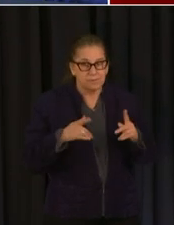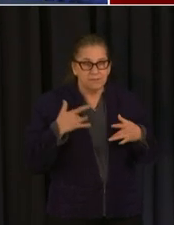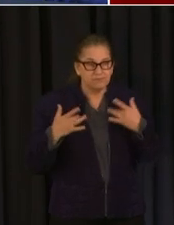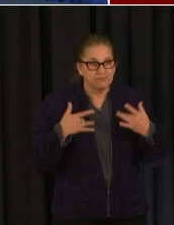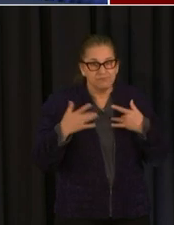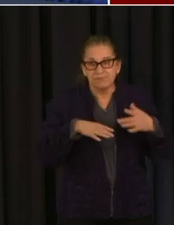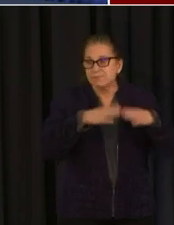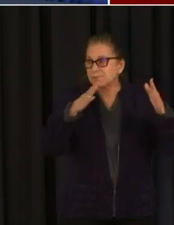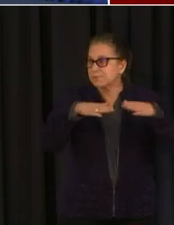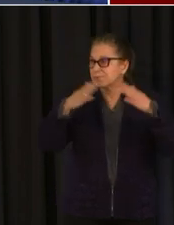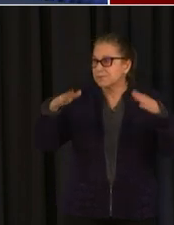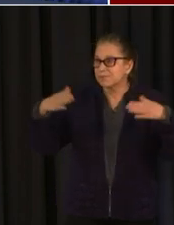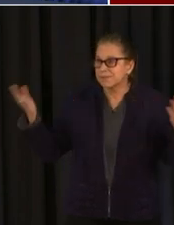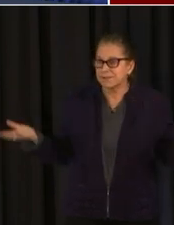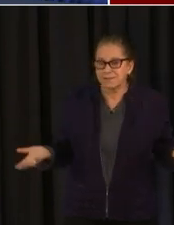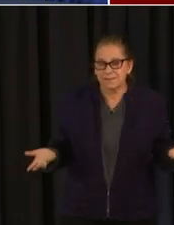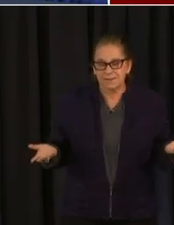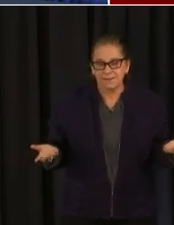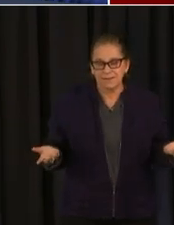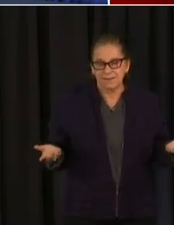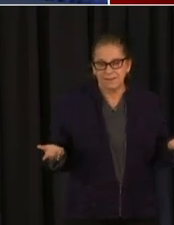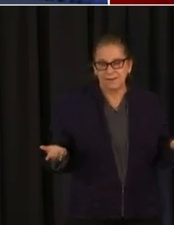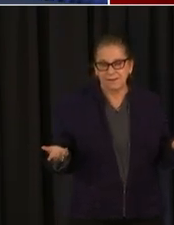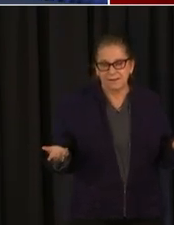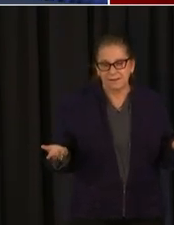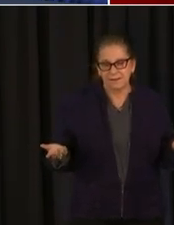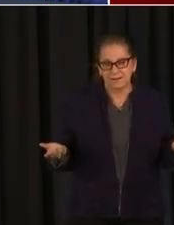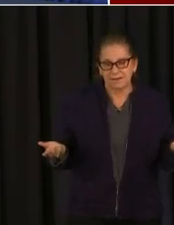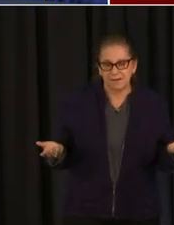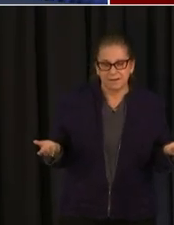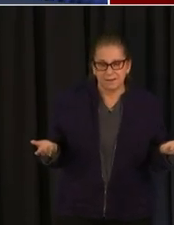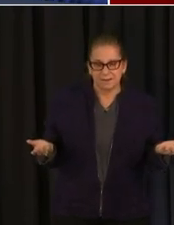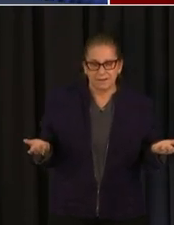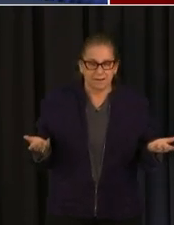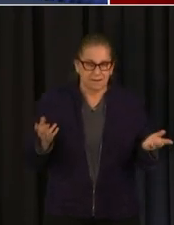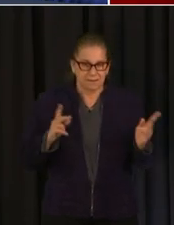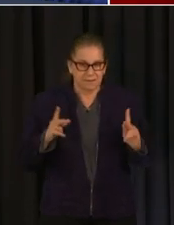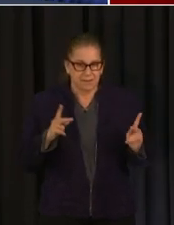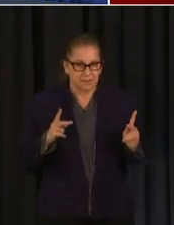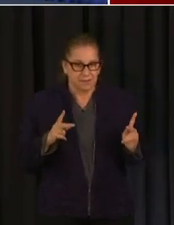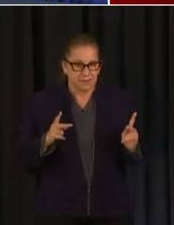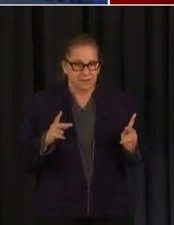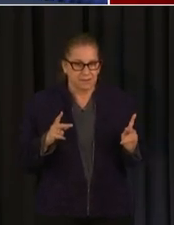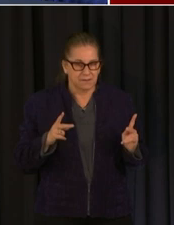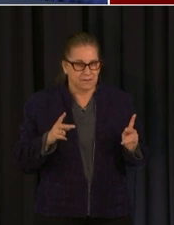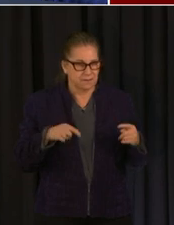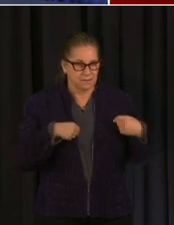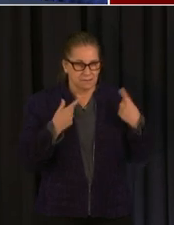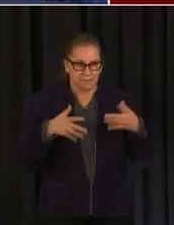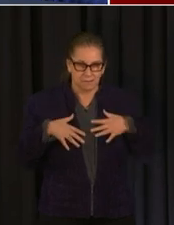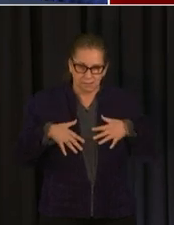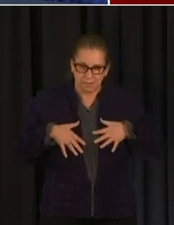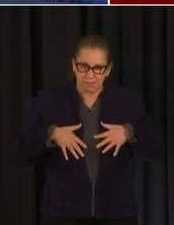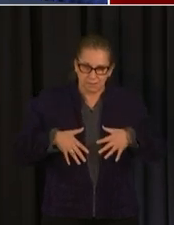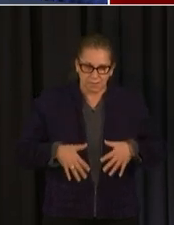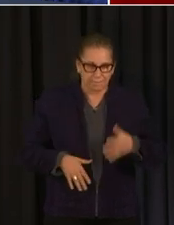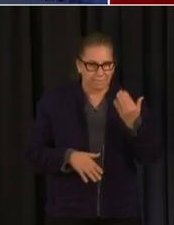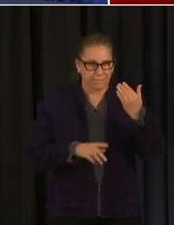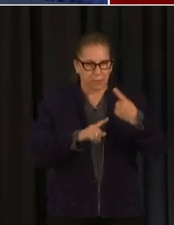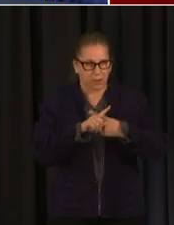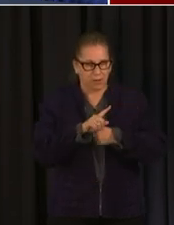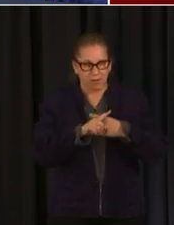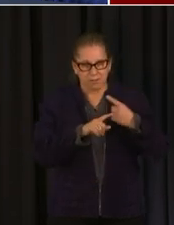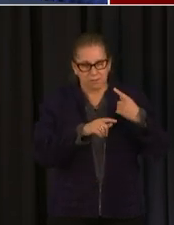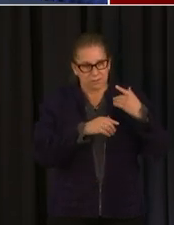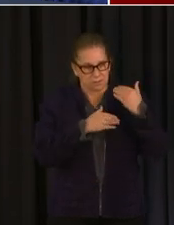you know some of the things you've been told people have that they have to do over the past 15 months but you know here we are today and i'm just kind of